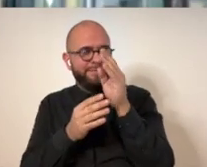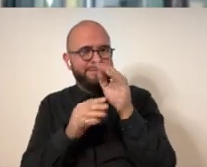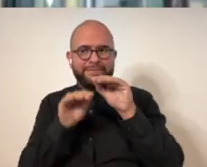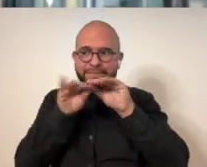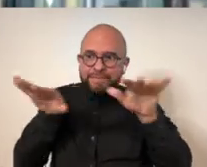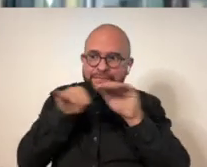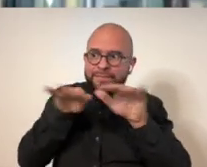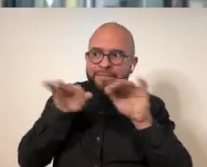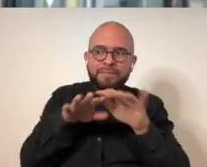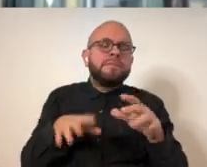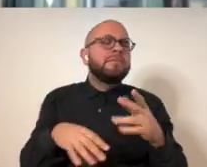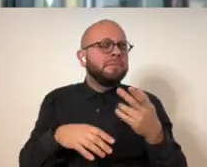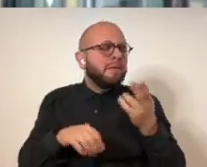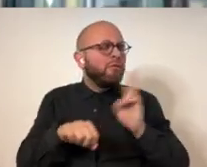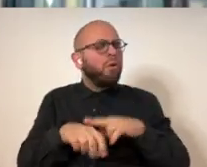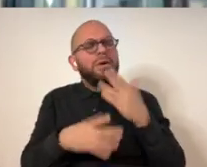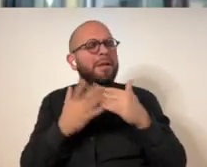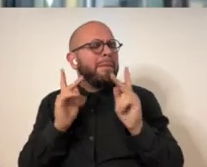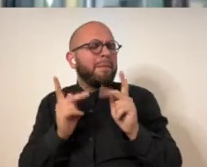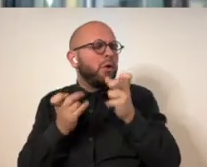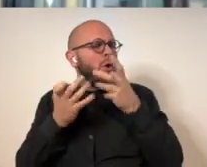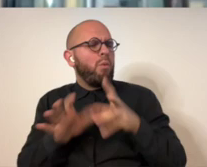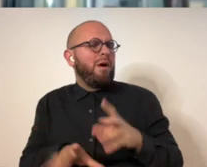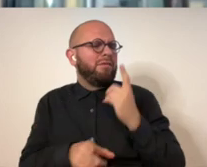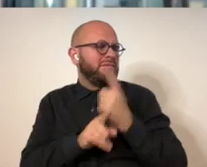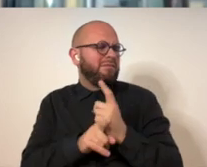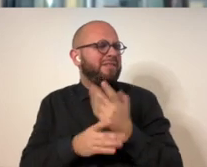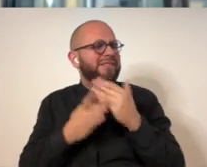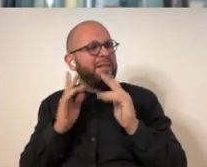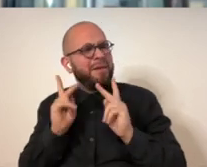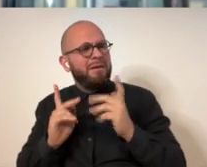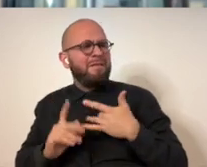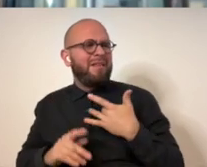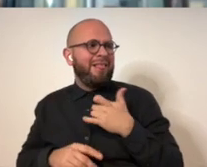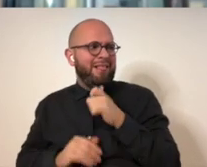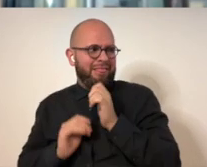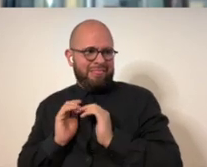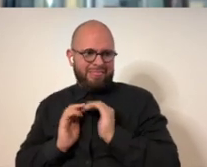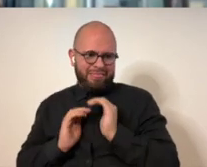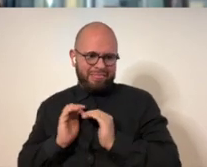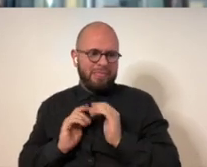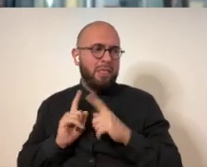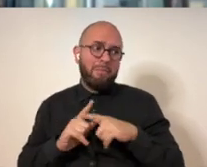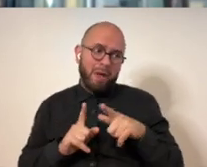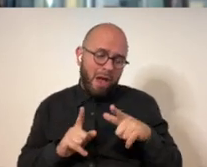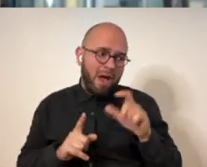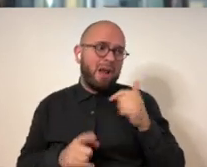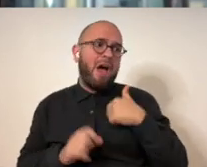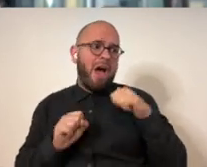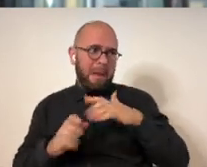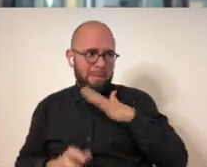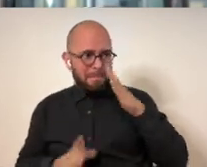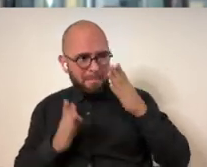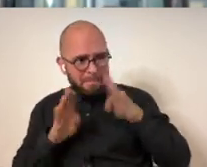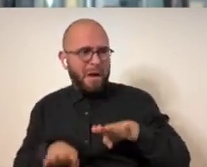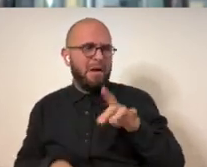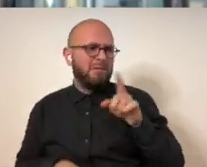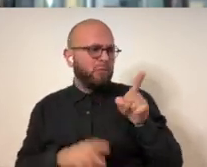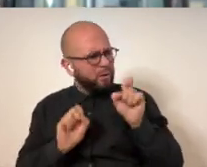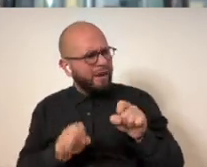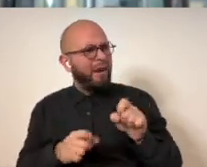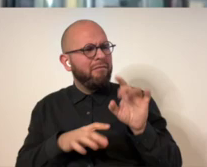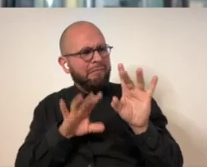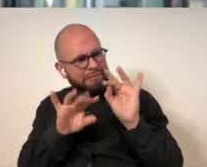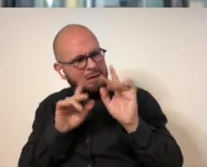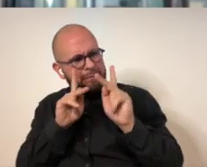just a question of maybe putting it out there. Cause yeah, sure. Some people aren't going to, they're not going to want it. They're going to feel uncomfortable, but